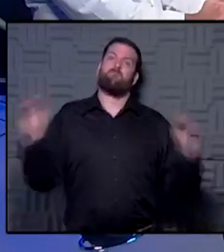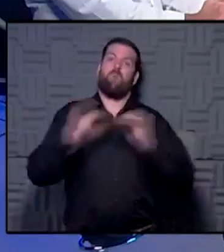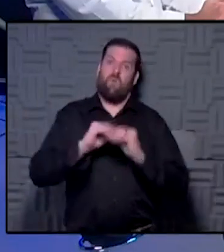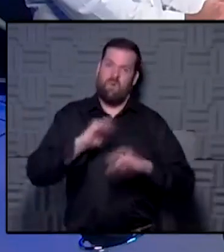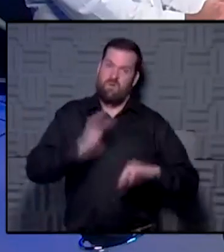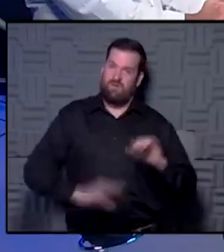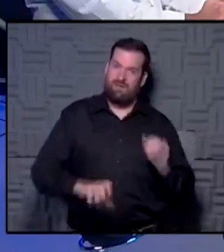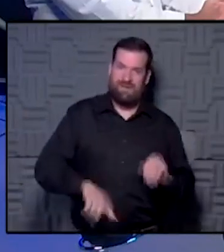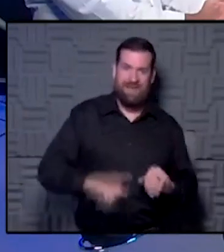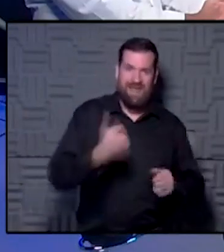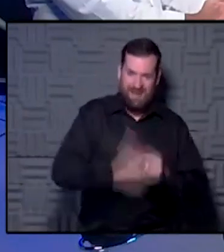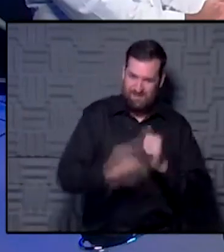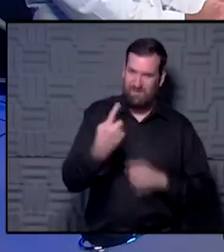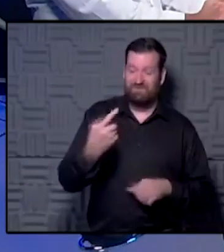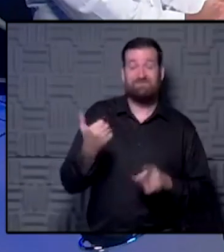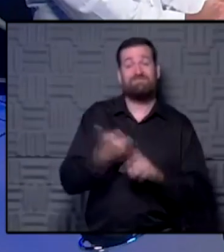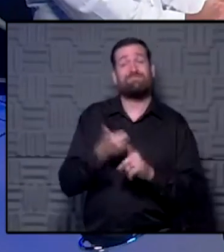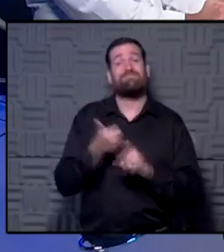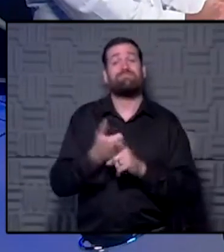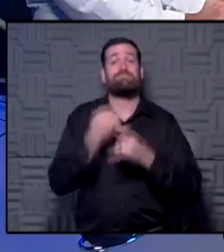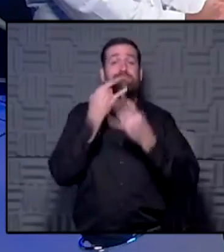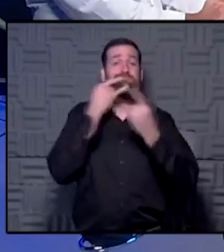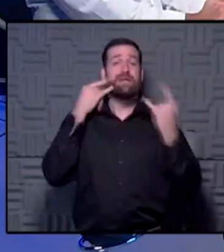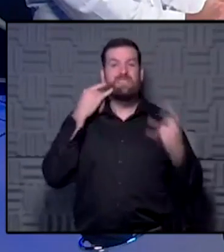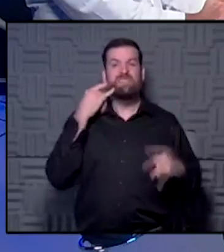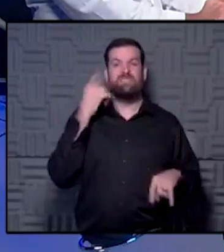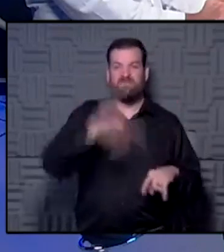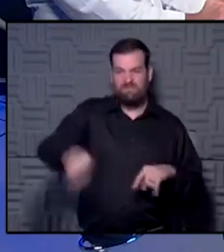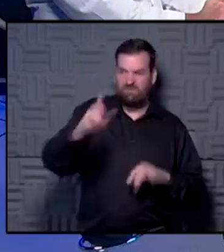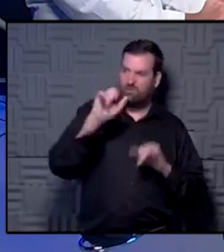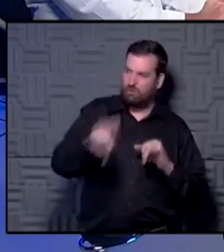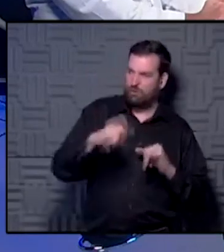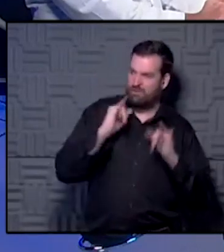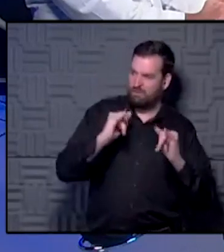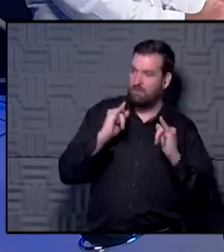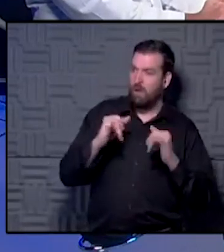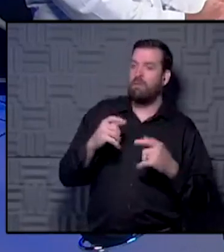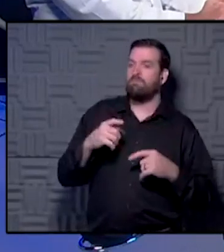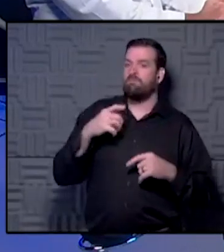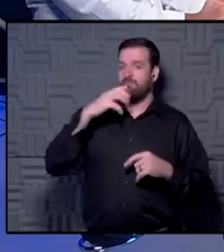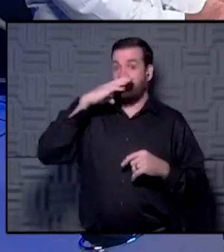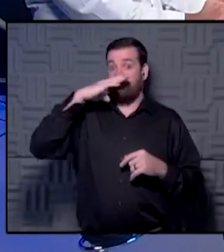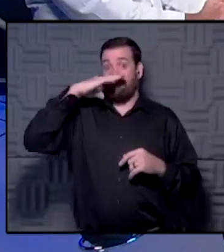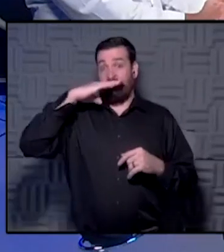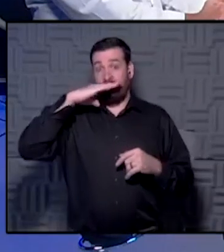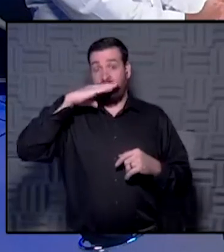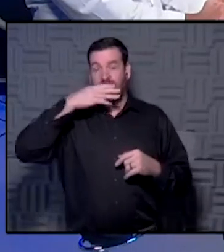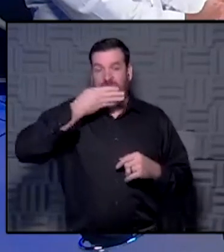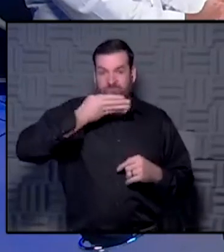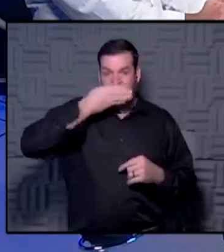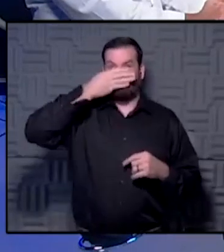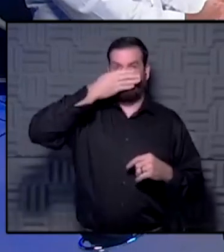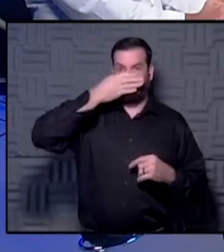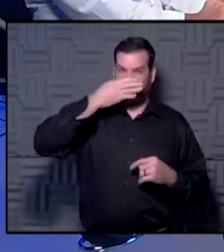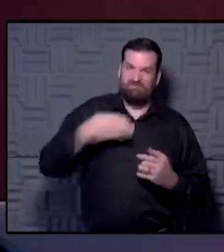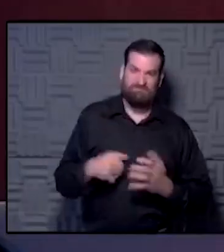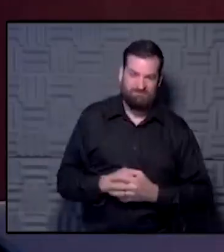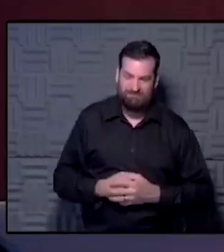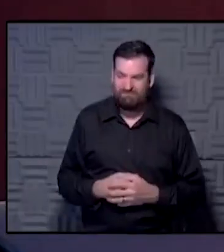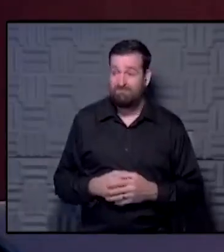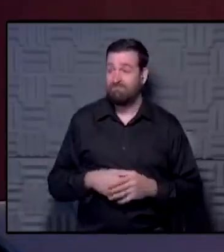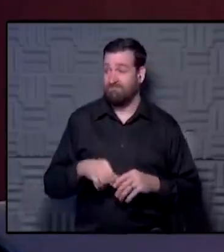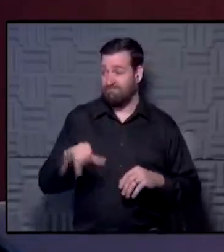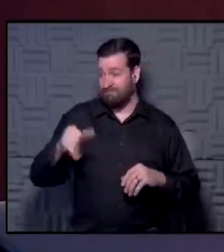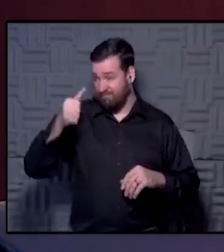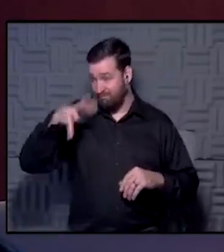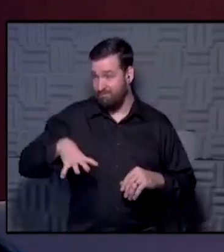than anybody. He's got his mask on. So should you. Oh, hey, his mask fell below his nose. We're going put above the nose. Who knows what happened? That doesn't work. This